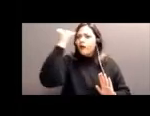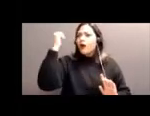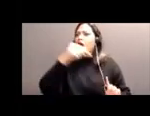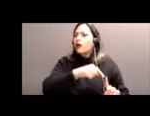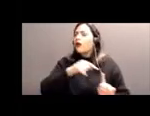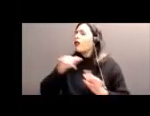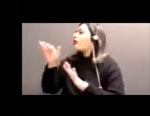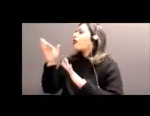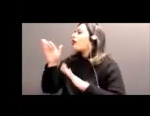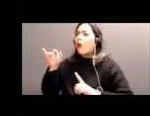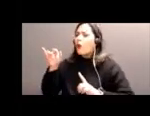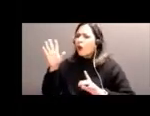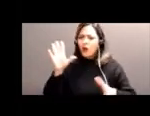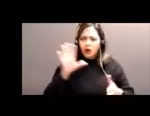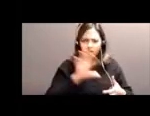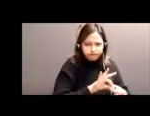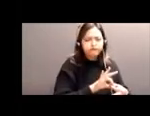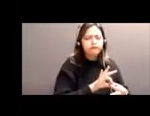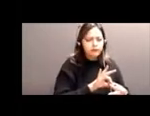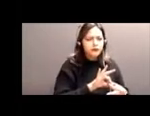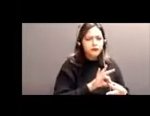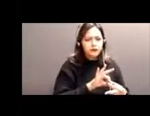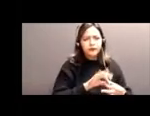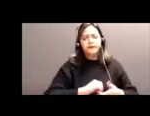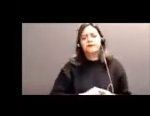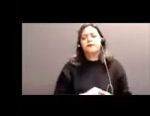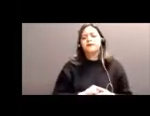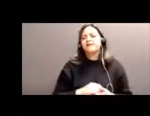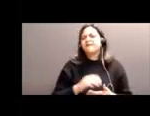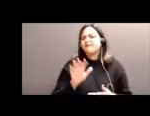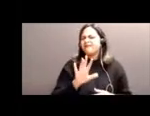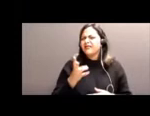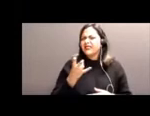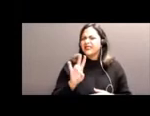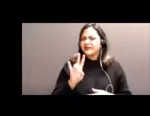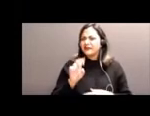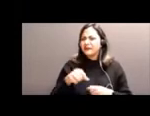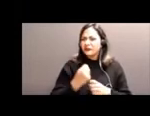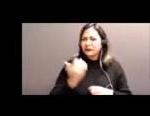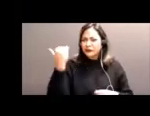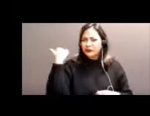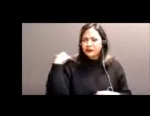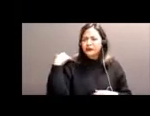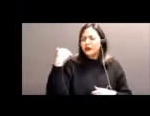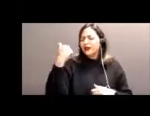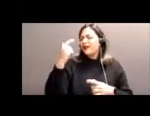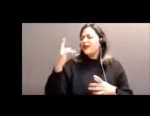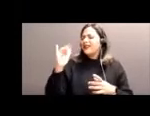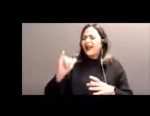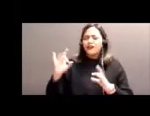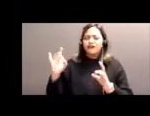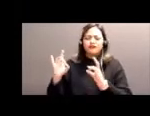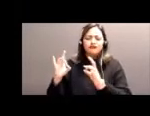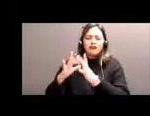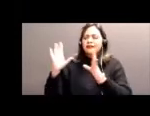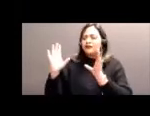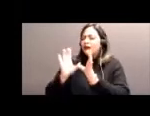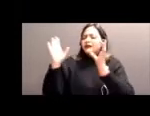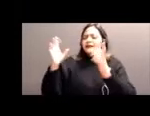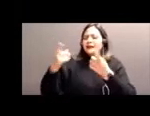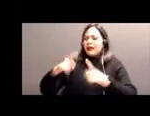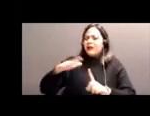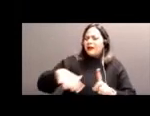Approximately 17 years ago, I sat on a brainstorming committee. Crisis happens and many people say,